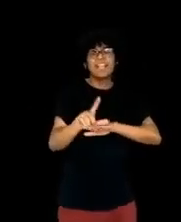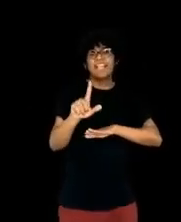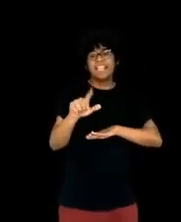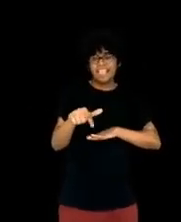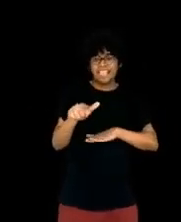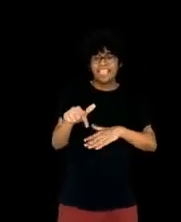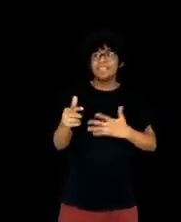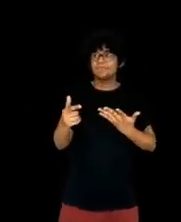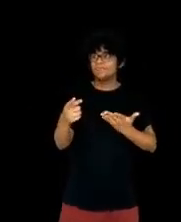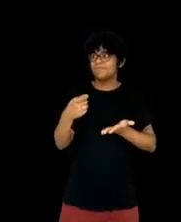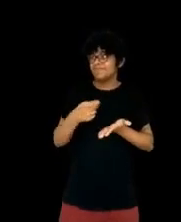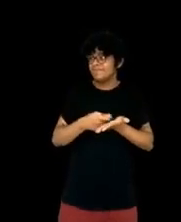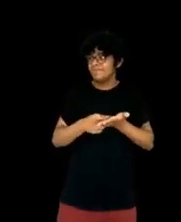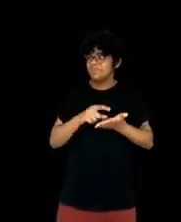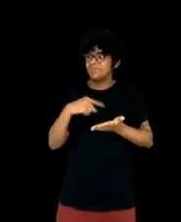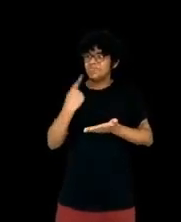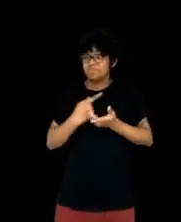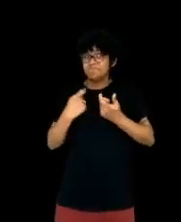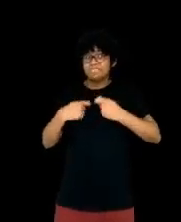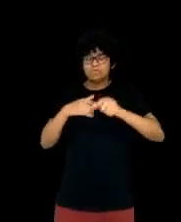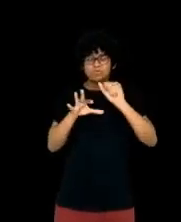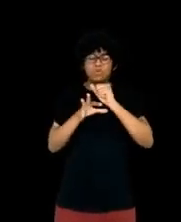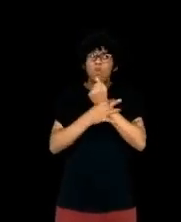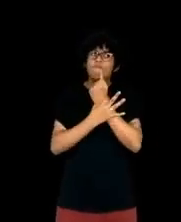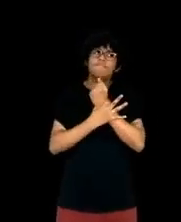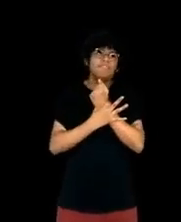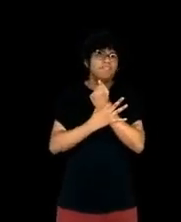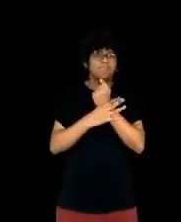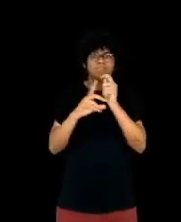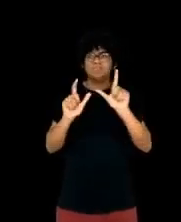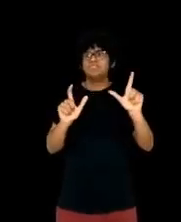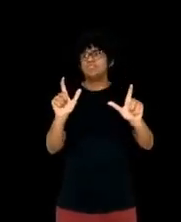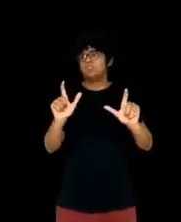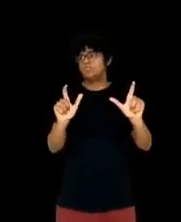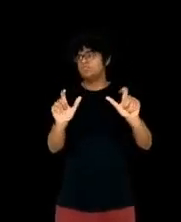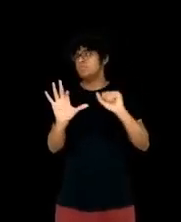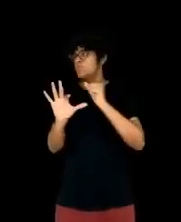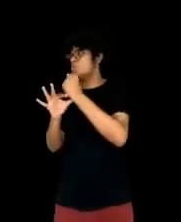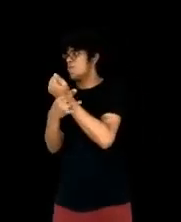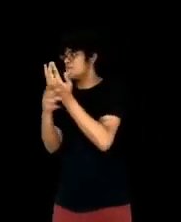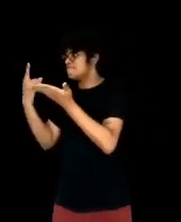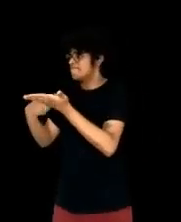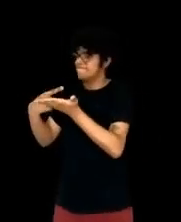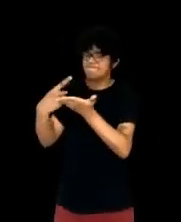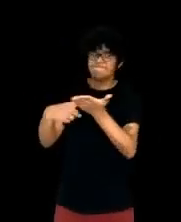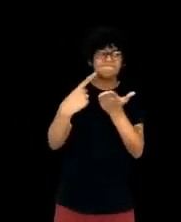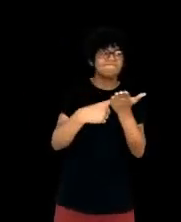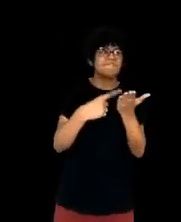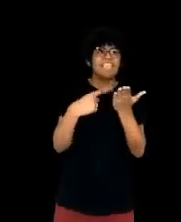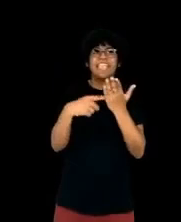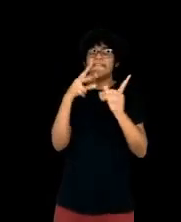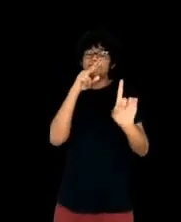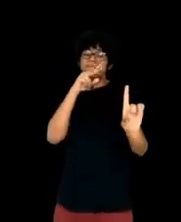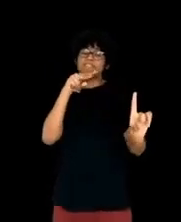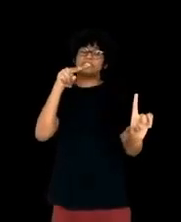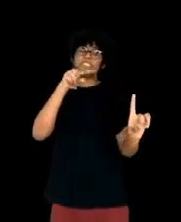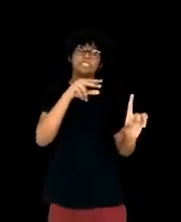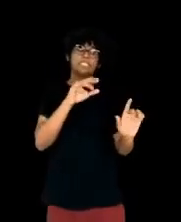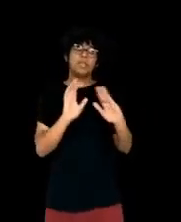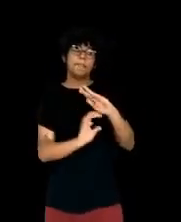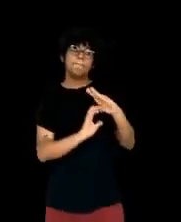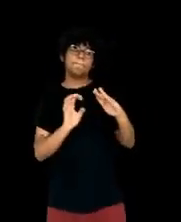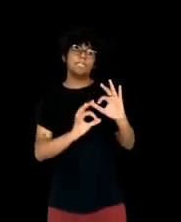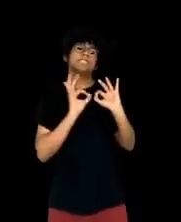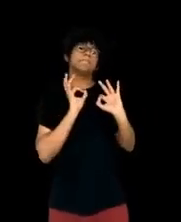It requires that we step aside from the view that our institutions are going to be perfect and infallible. And as soon as they're